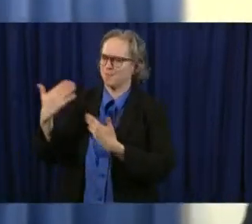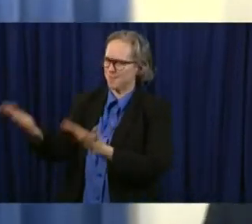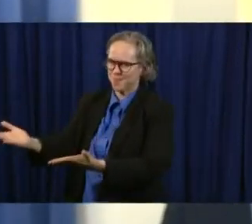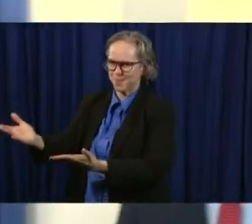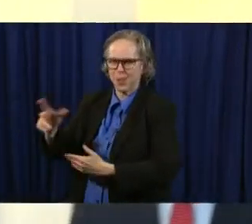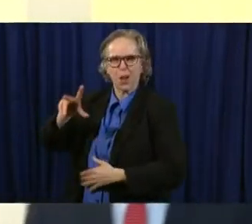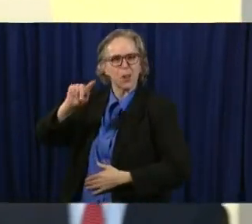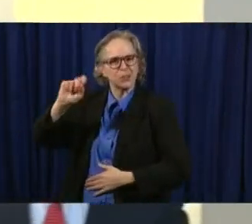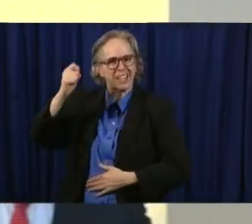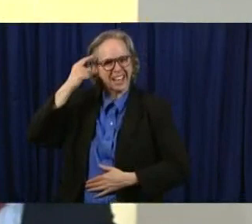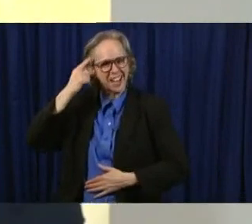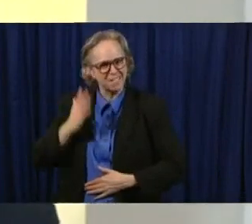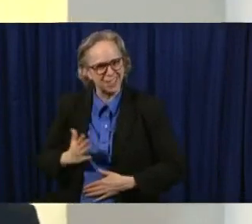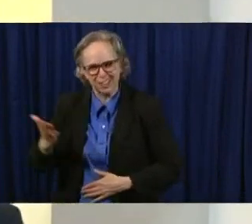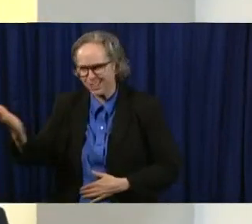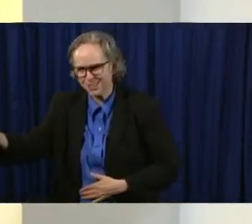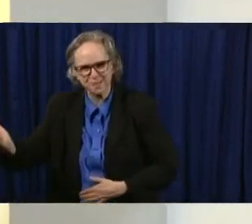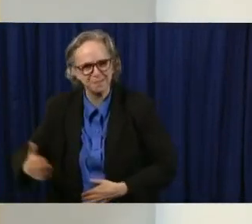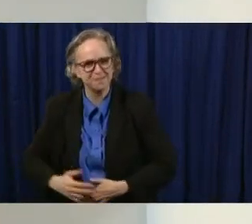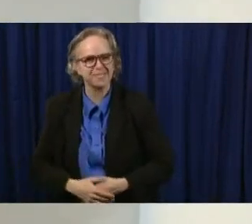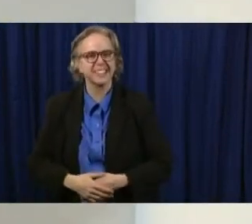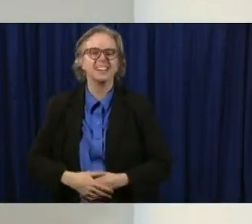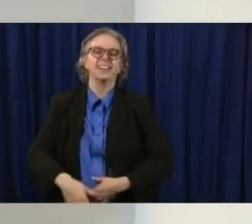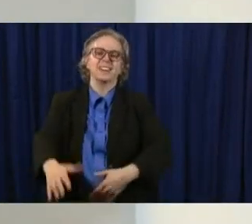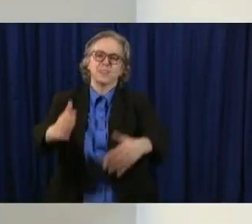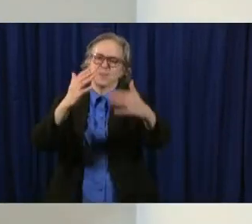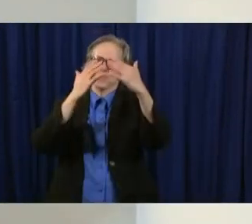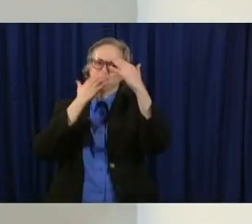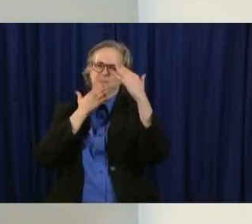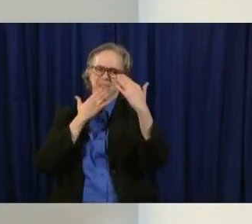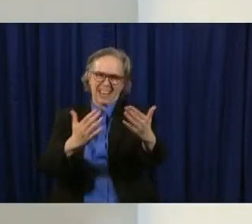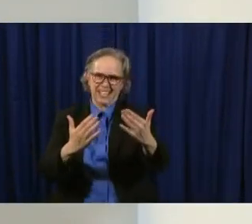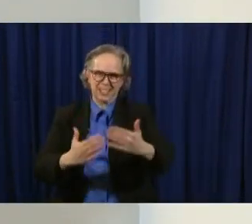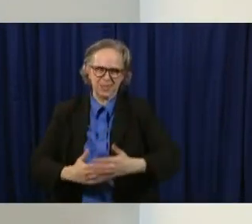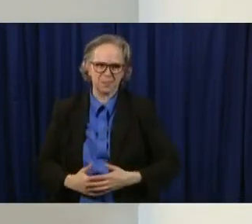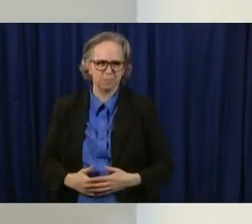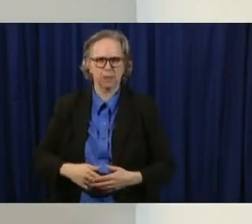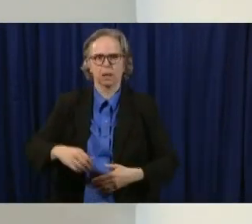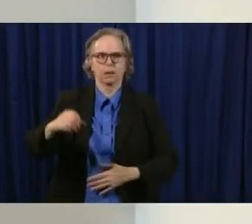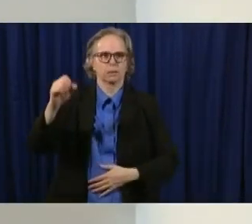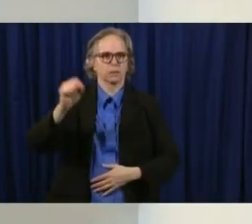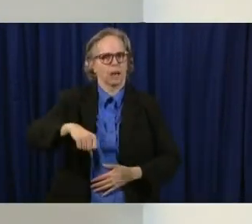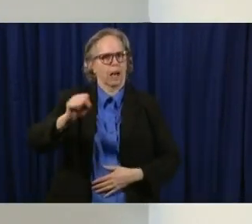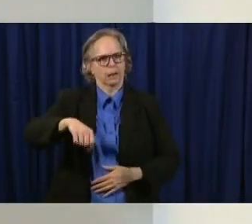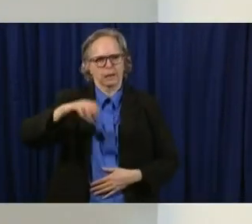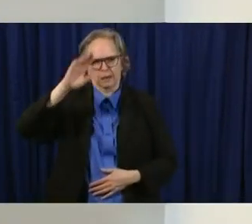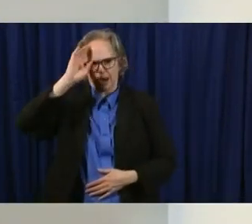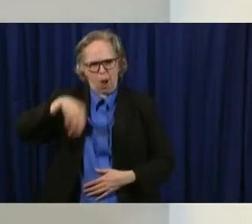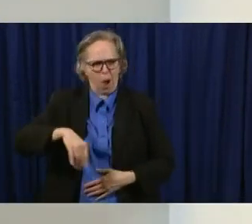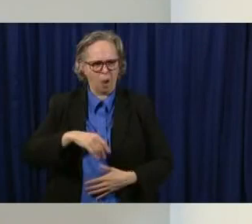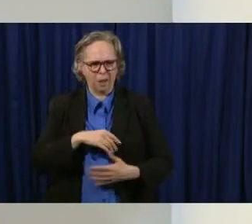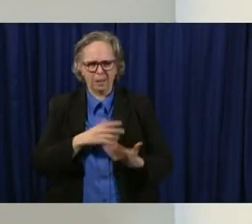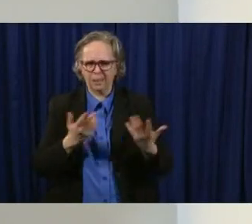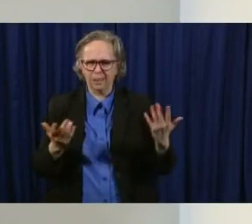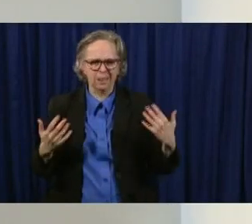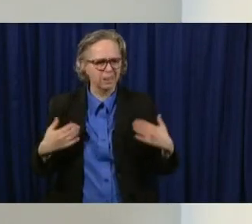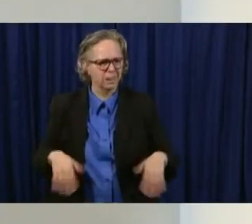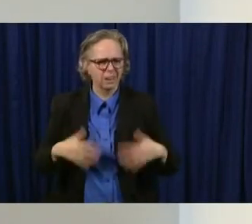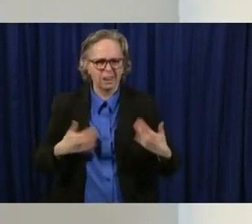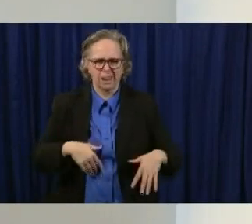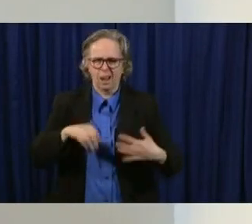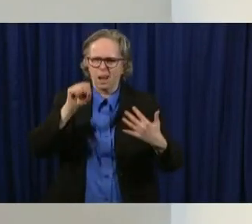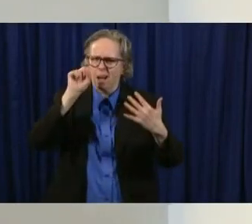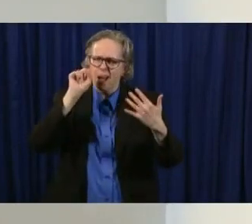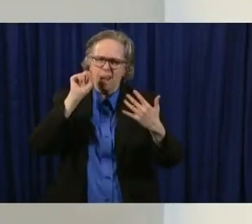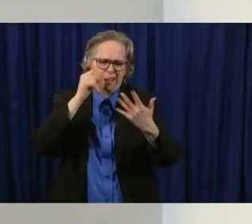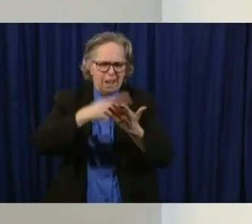Thank you very much, Governor. Yes, I know all of those things are already on our list as soon as we leave here today to keep thinking about and figuring